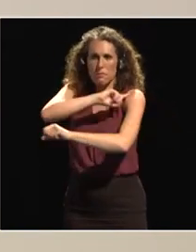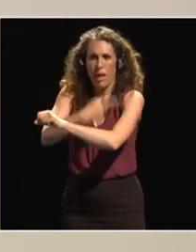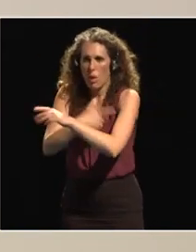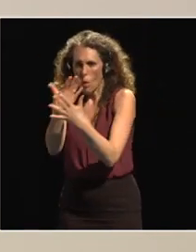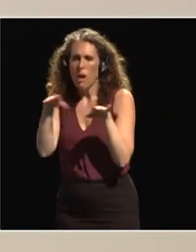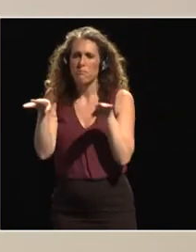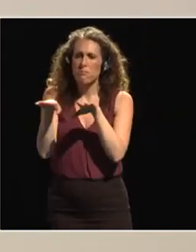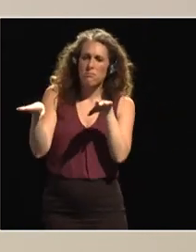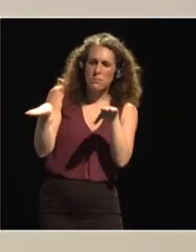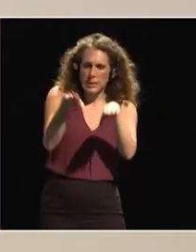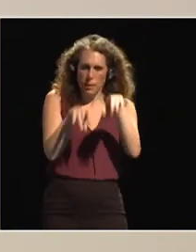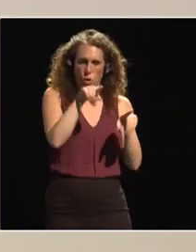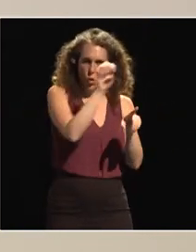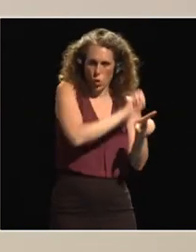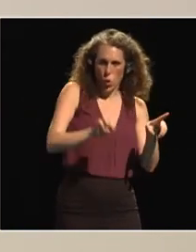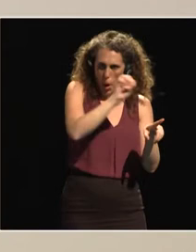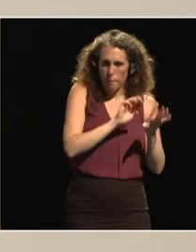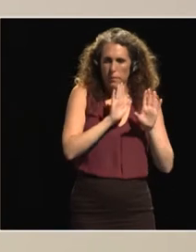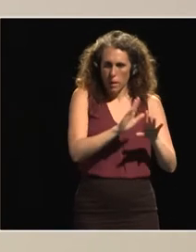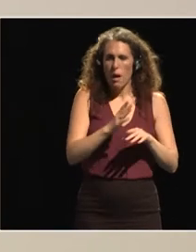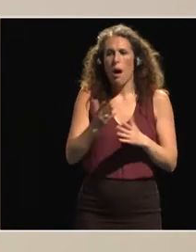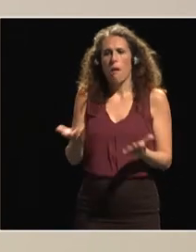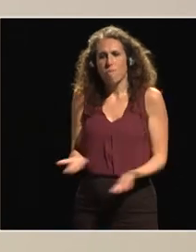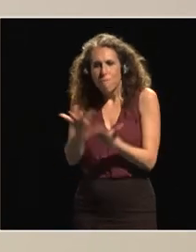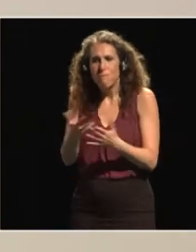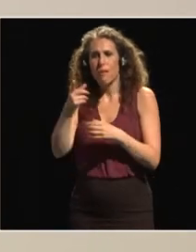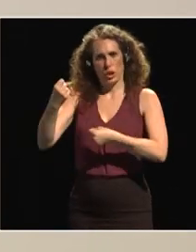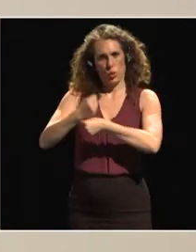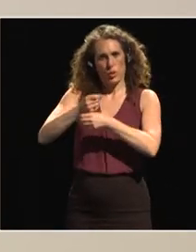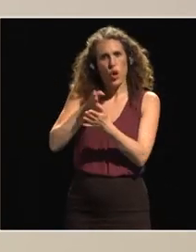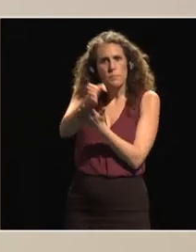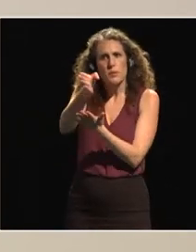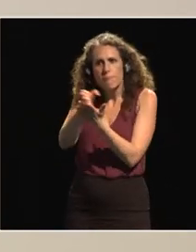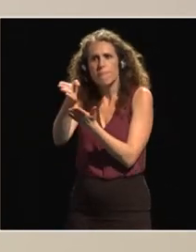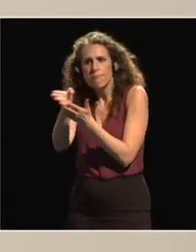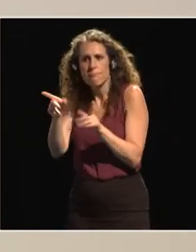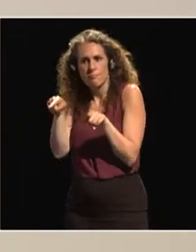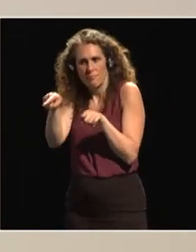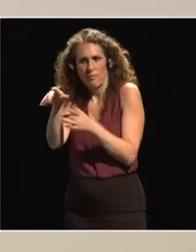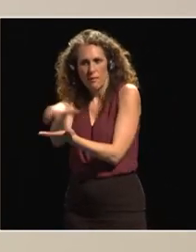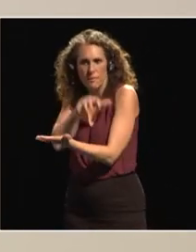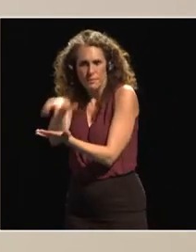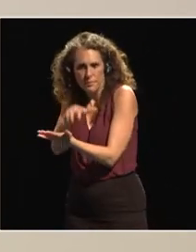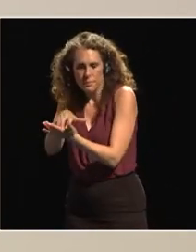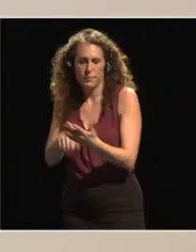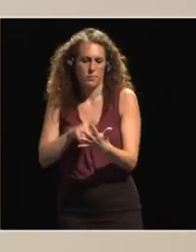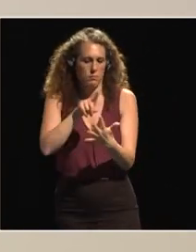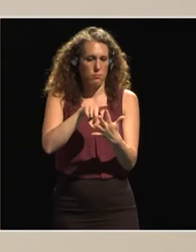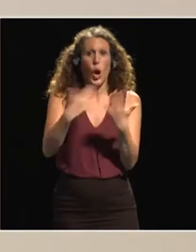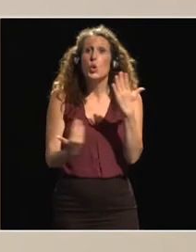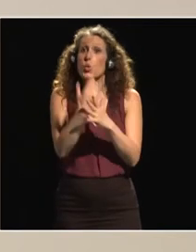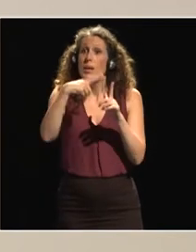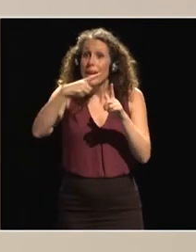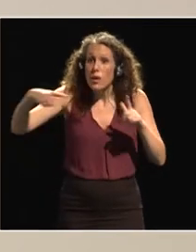particular with the necessary expertise to build careers in the sector we need to facilitate their access to new technologies